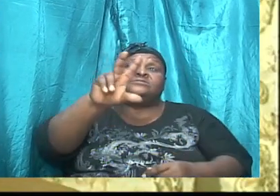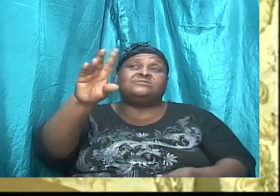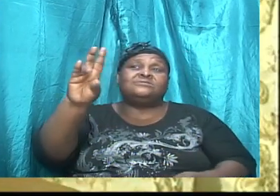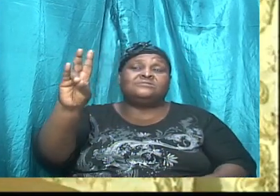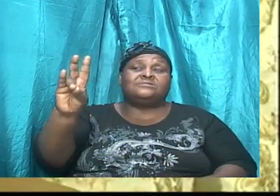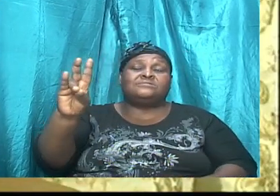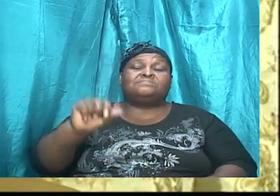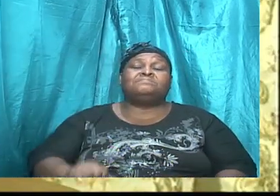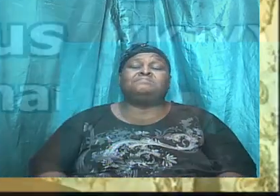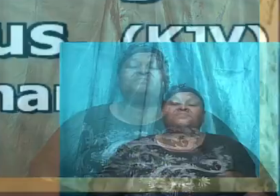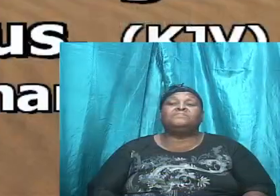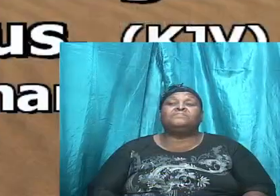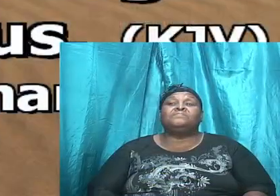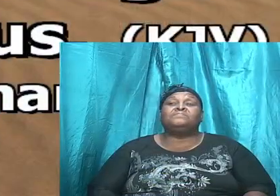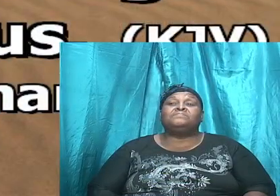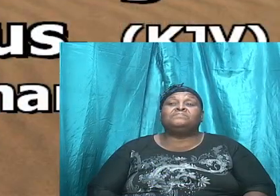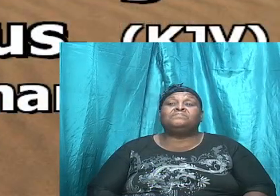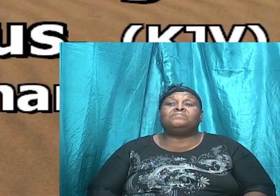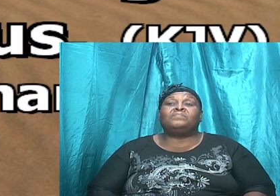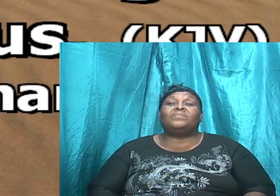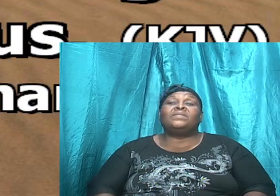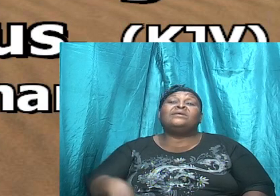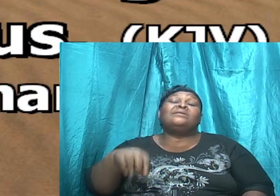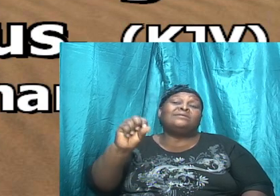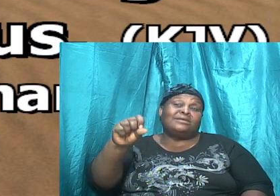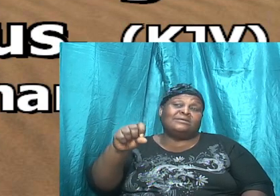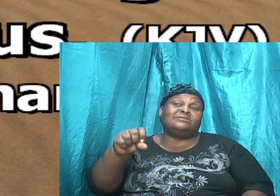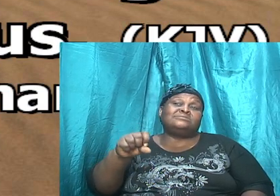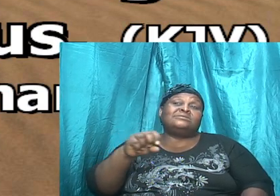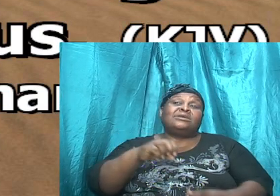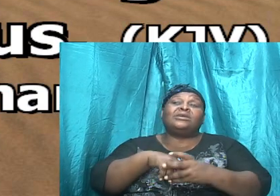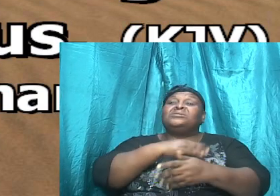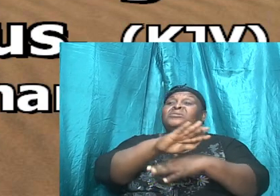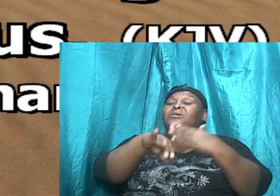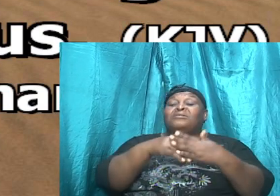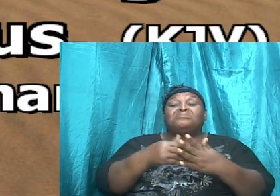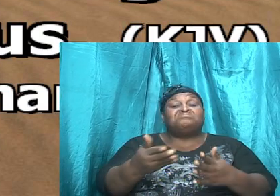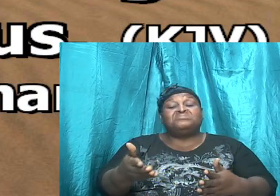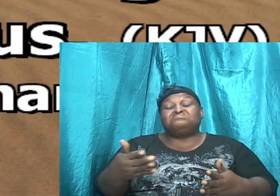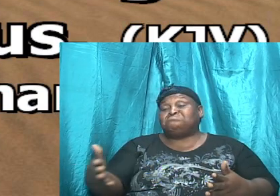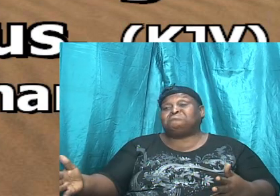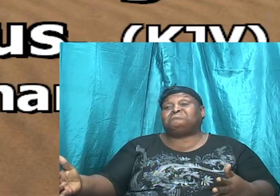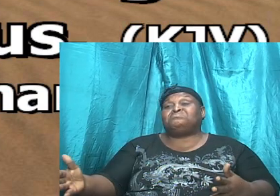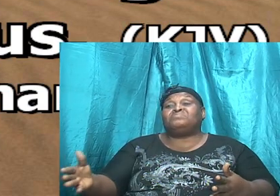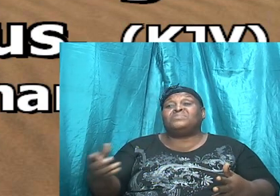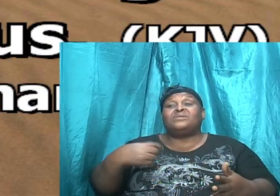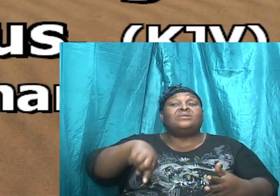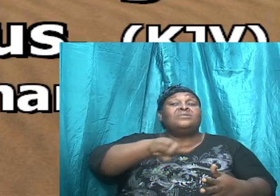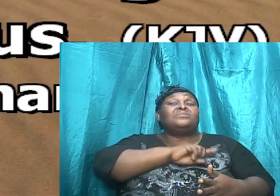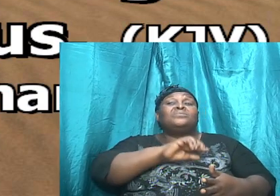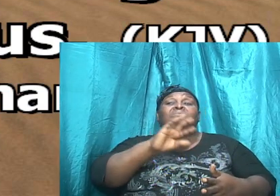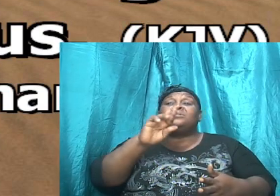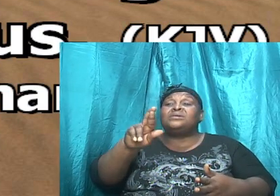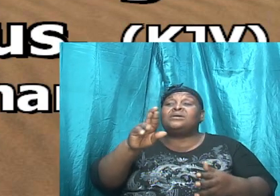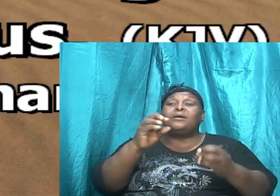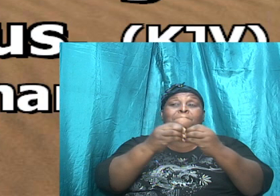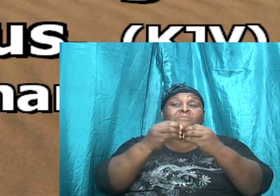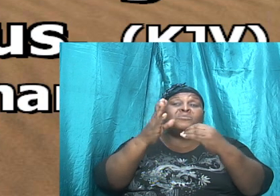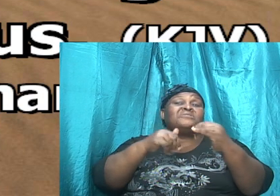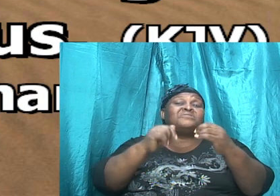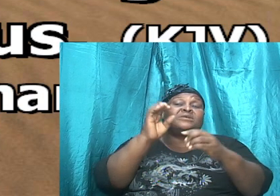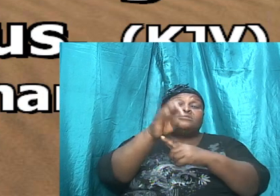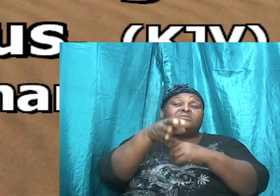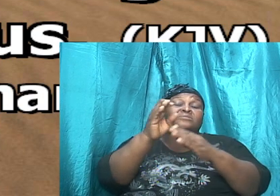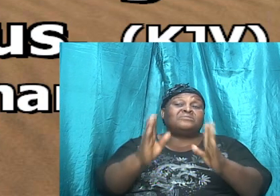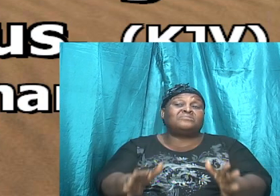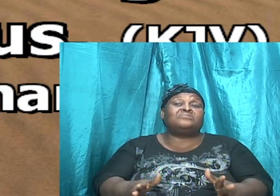and it reads thus, May, in all these things, we are more than